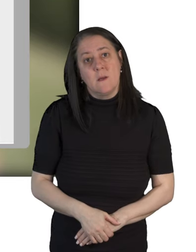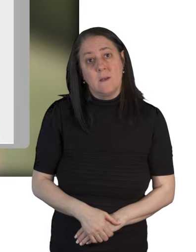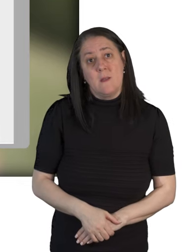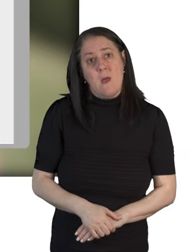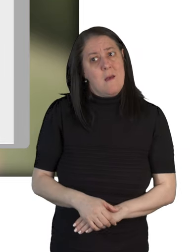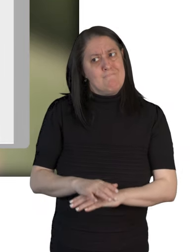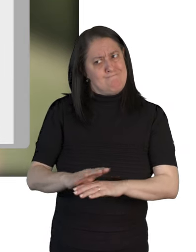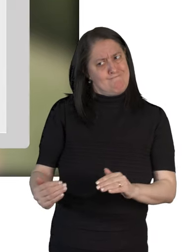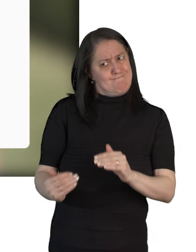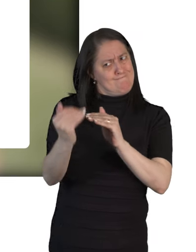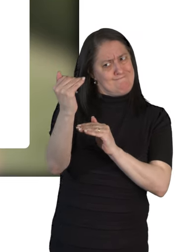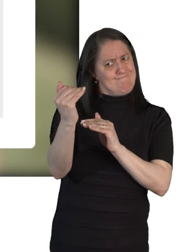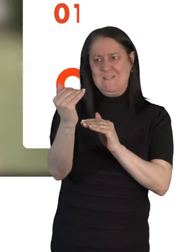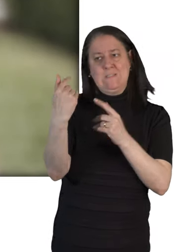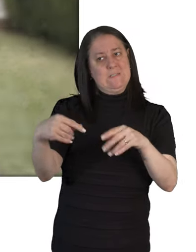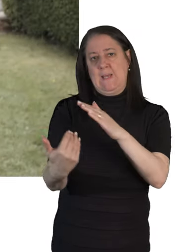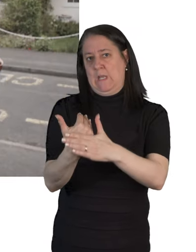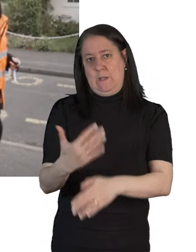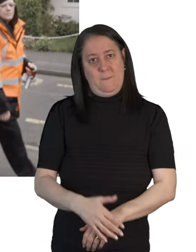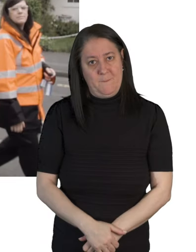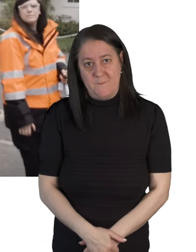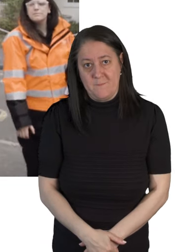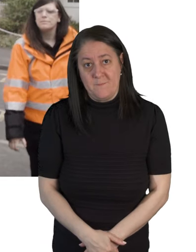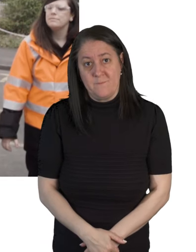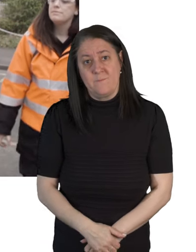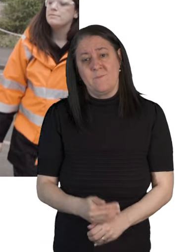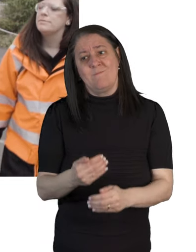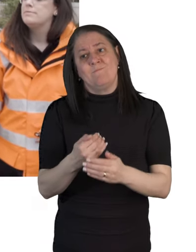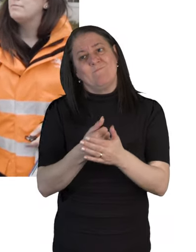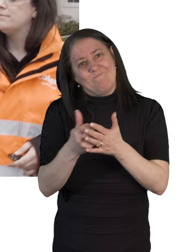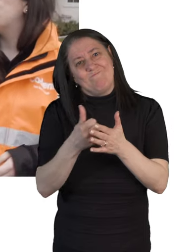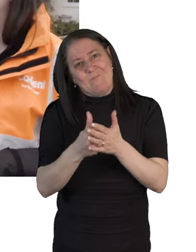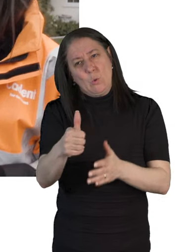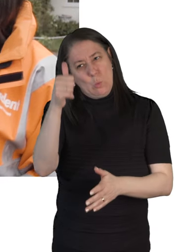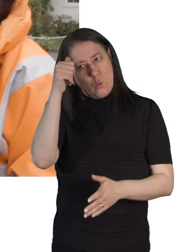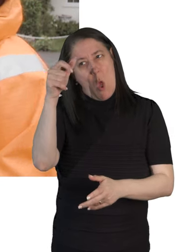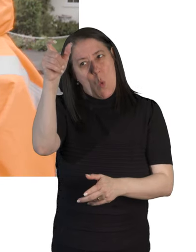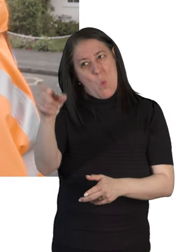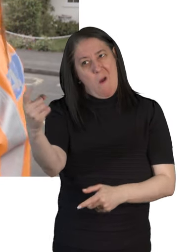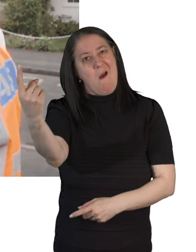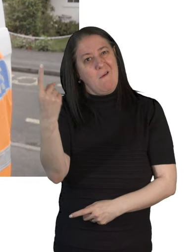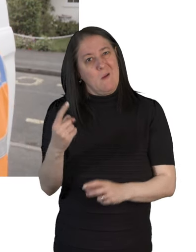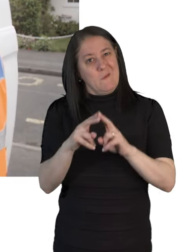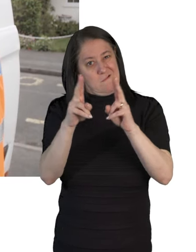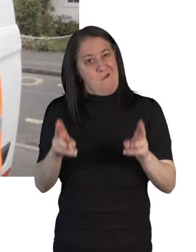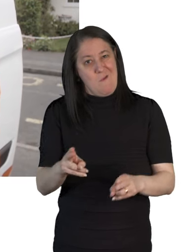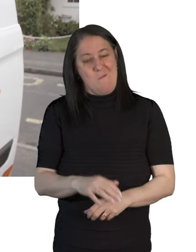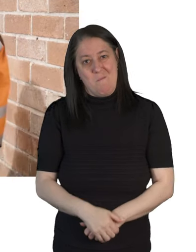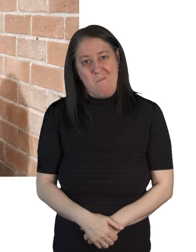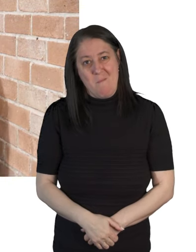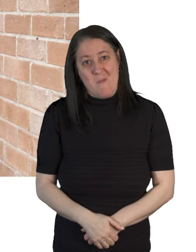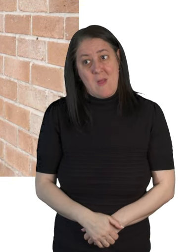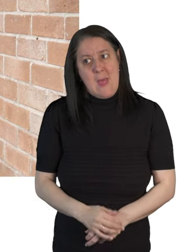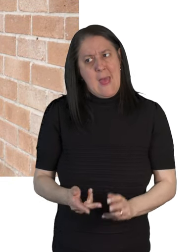If they don't match do not let them in. Most of the time you will know that a Cadence engineer is coming to your home.